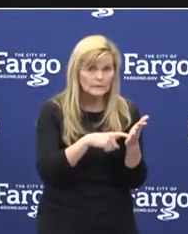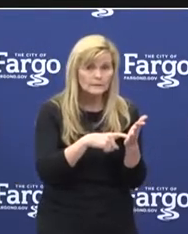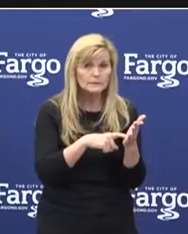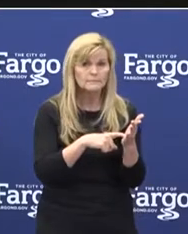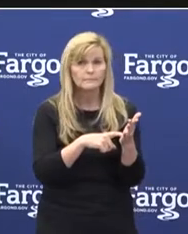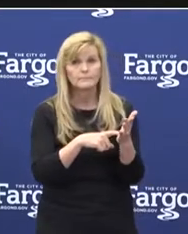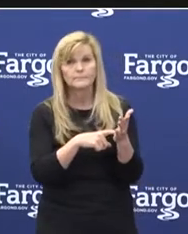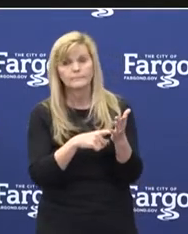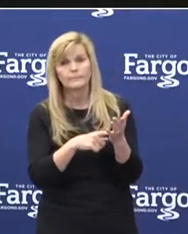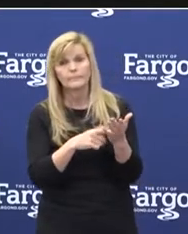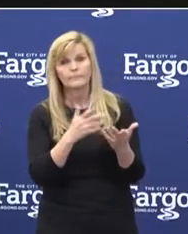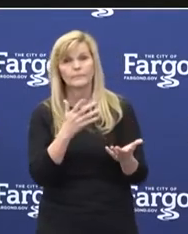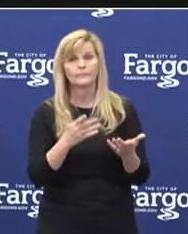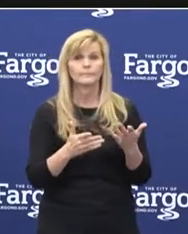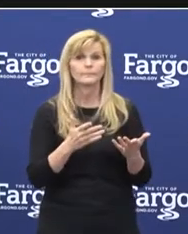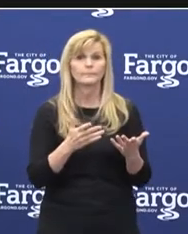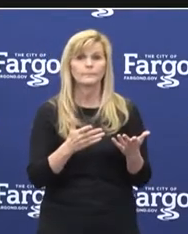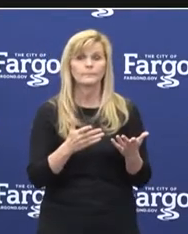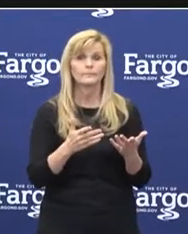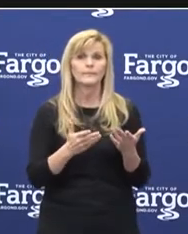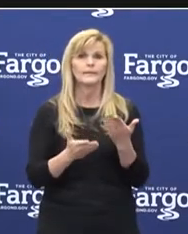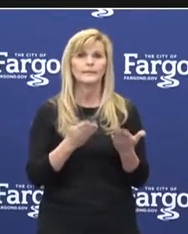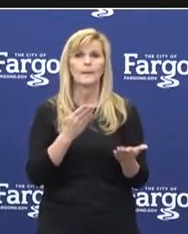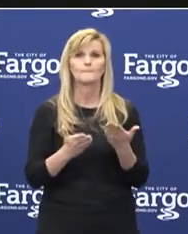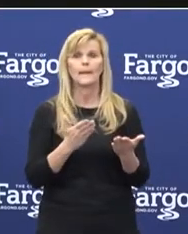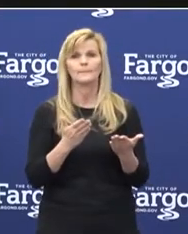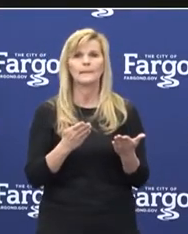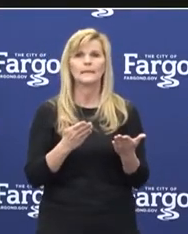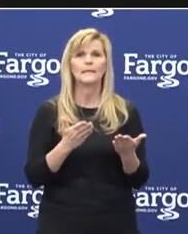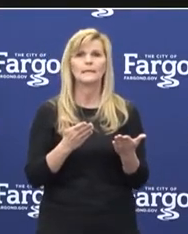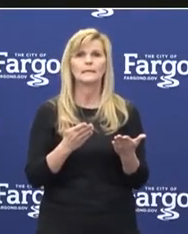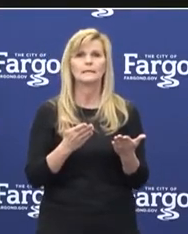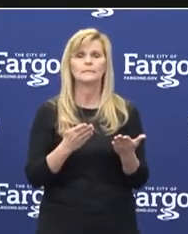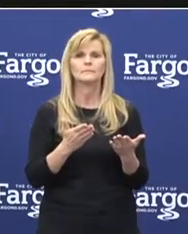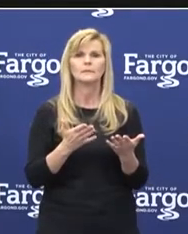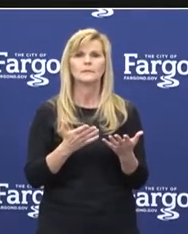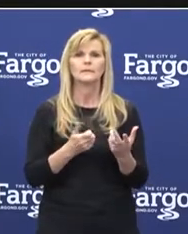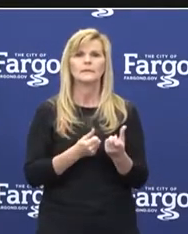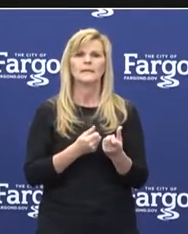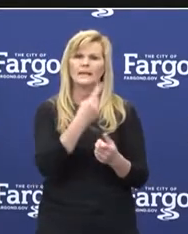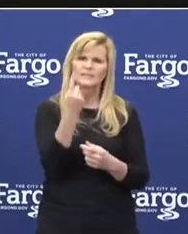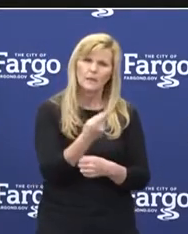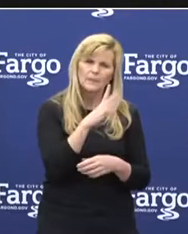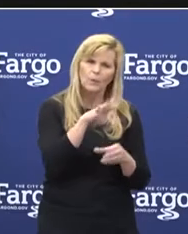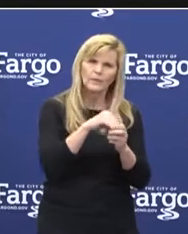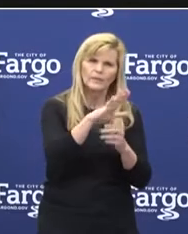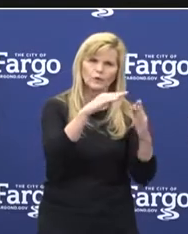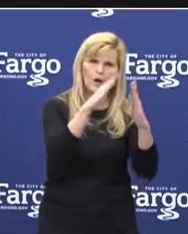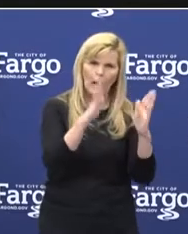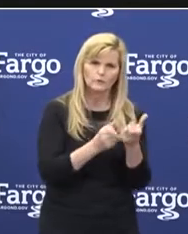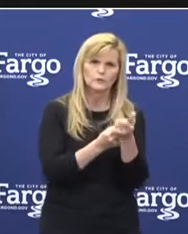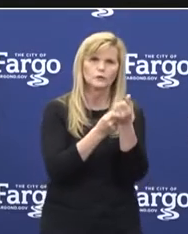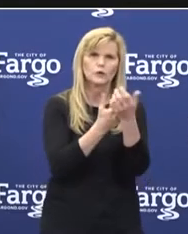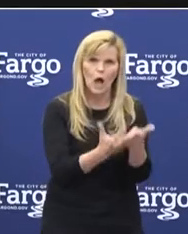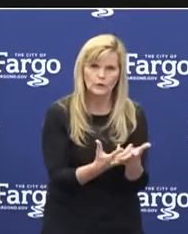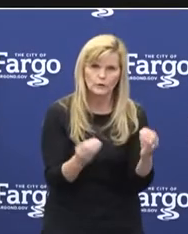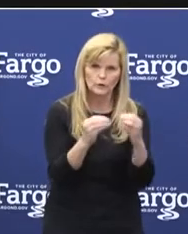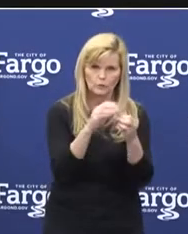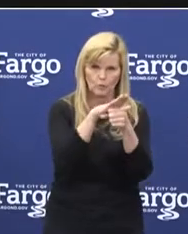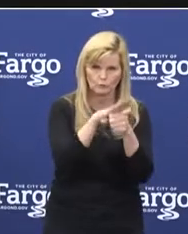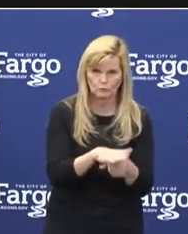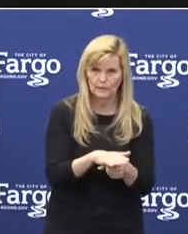causing you more stress, whether it's mental health,